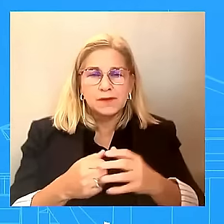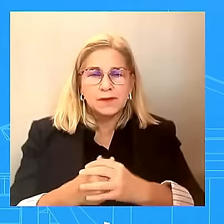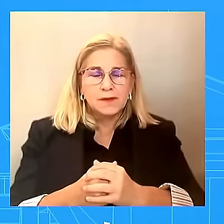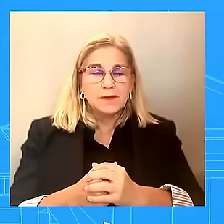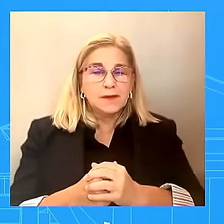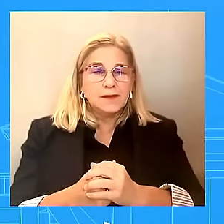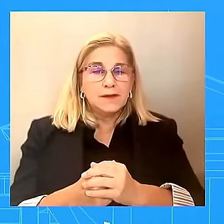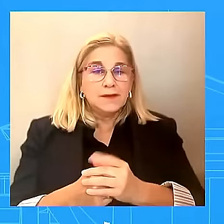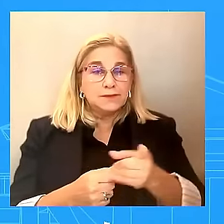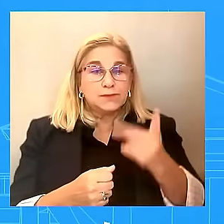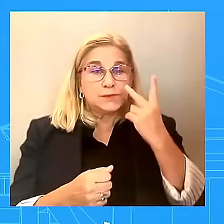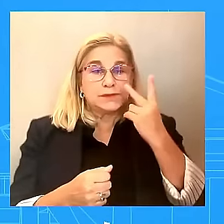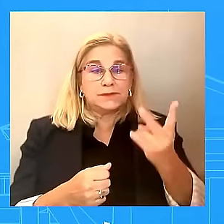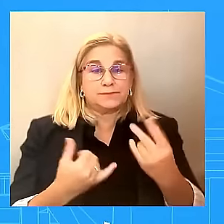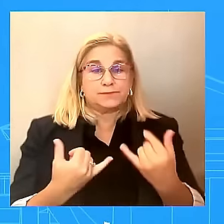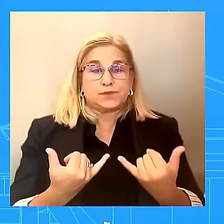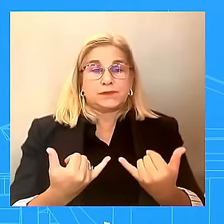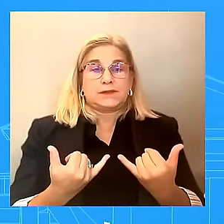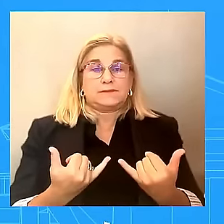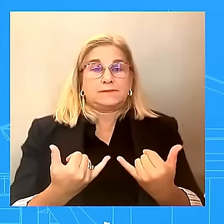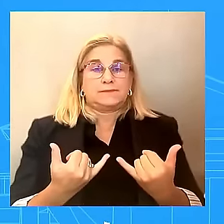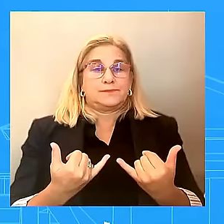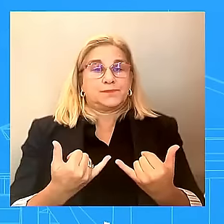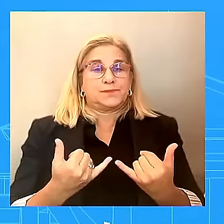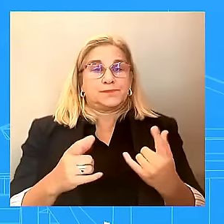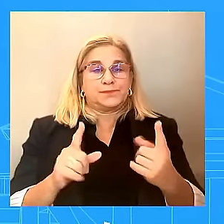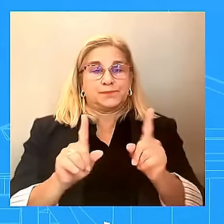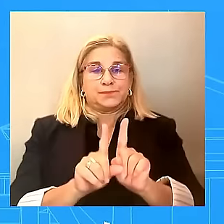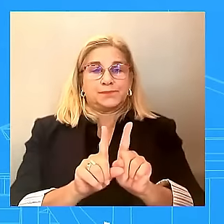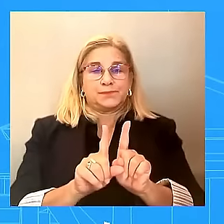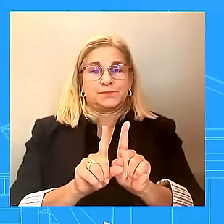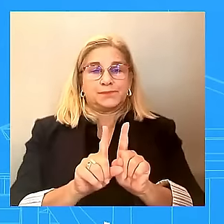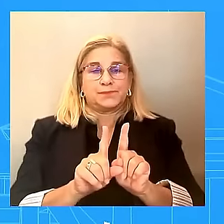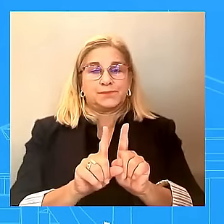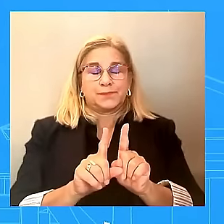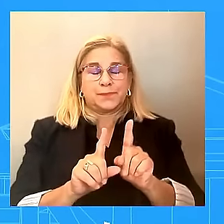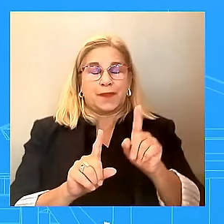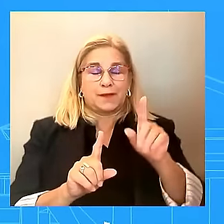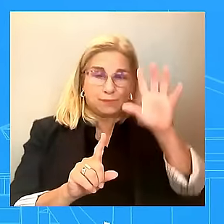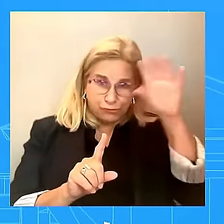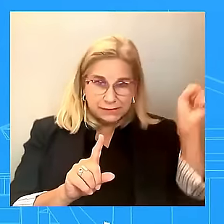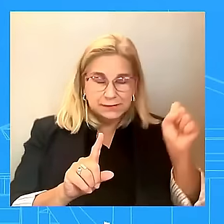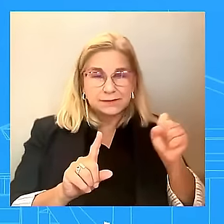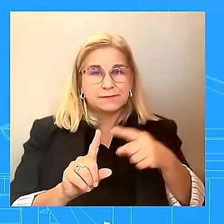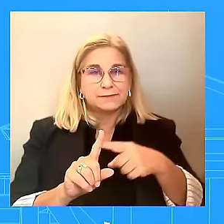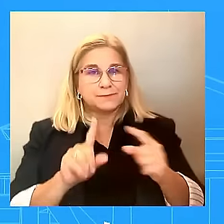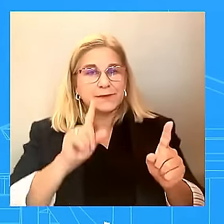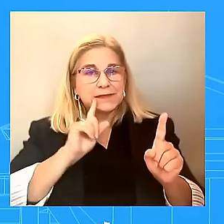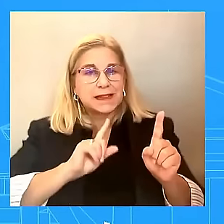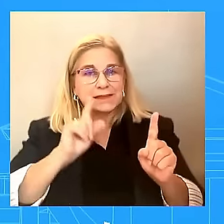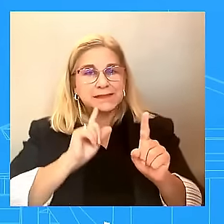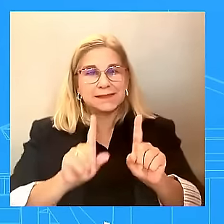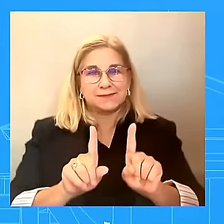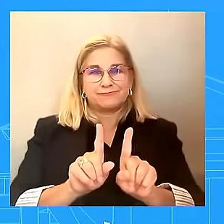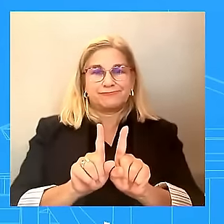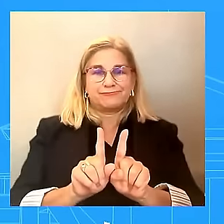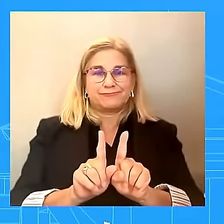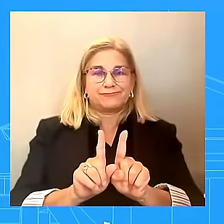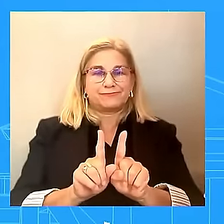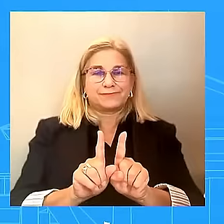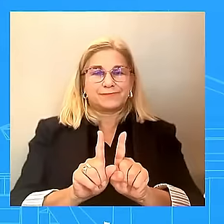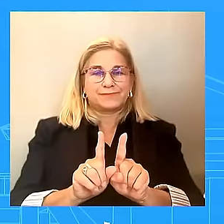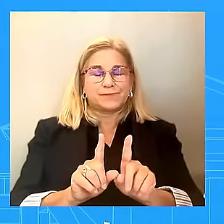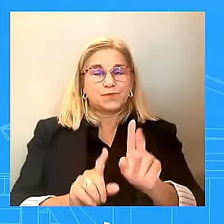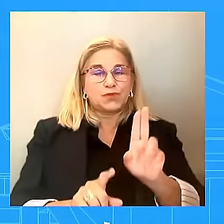President Zelensky. You saw that this week at the UN Assembly when he met with – he saw multiple leaders, obviously.